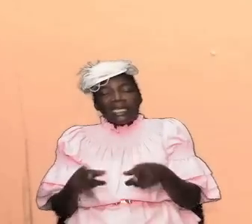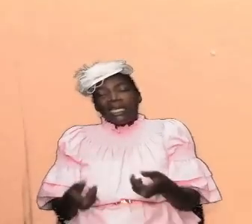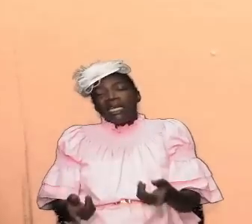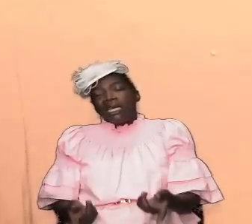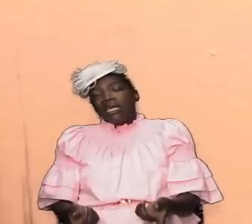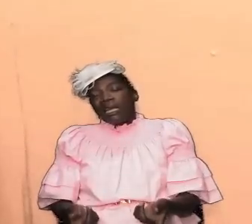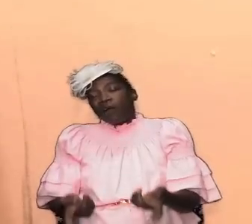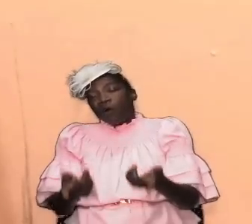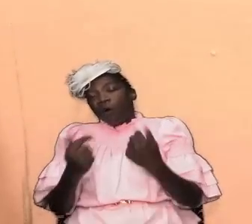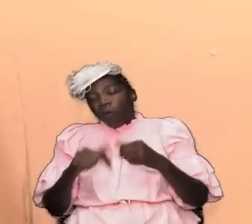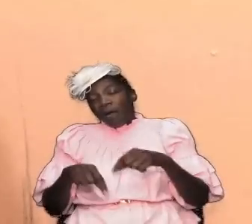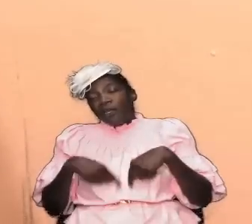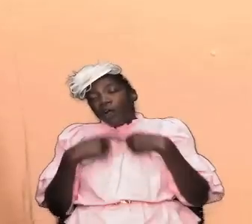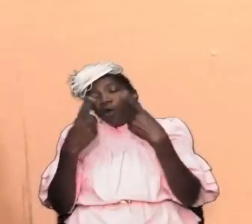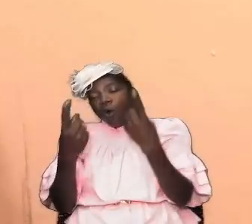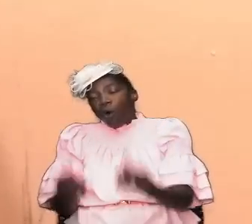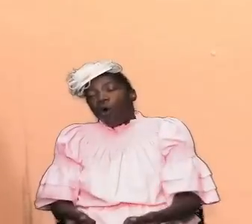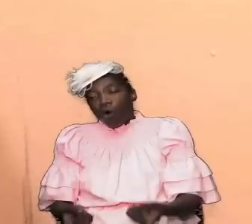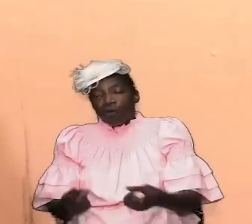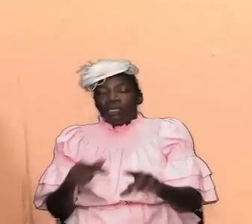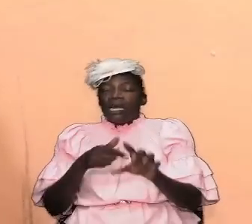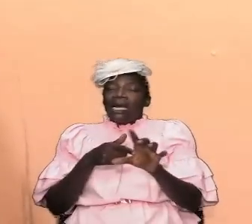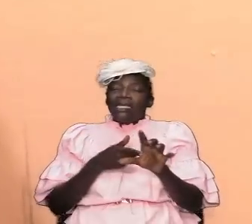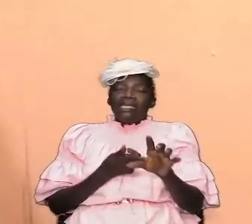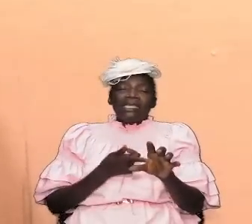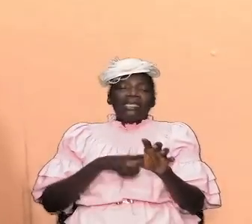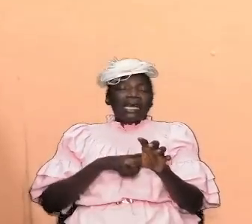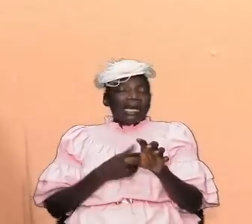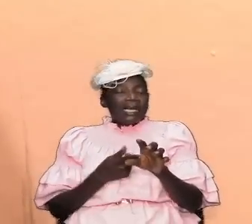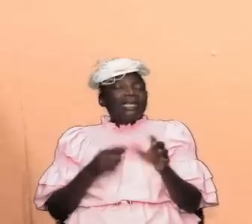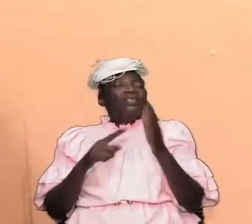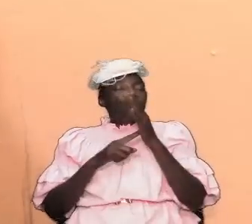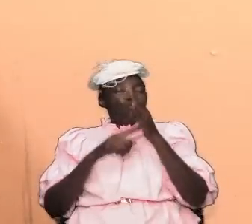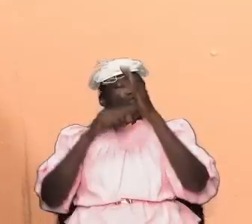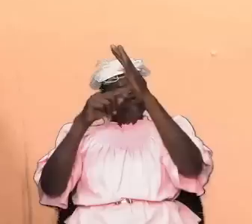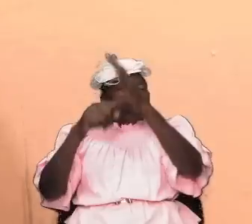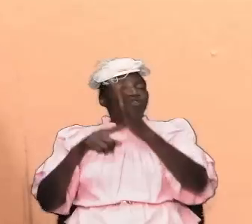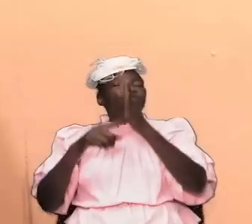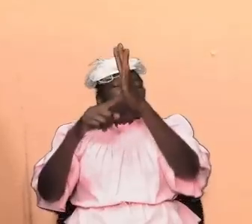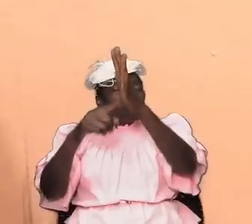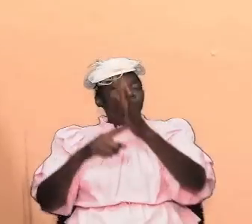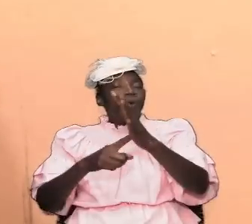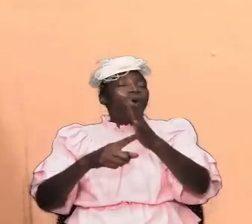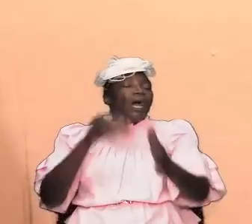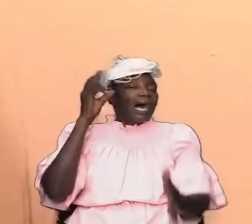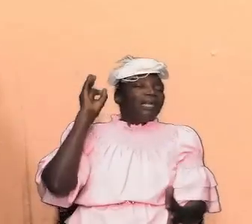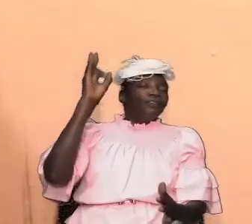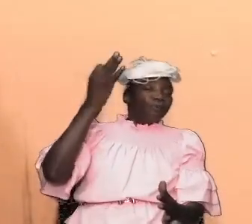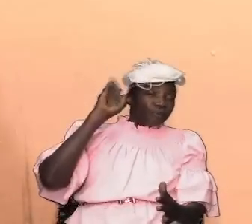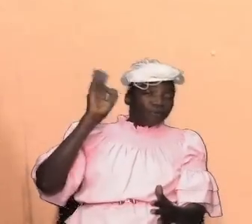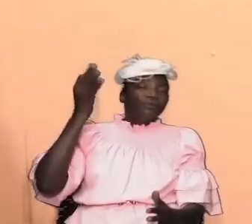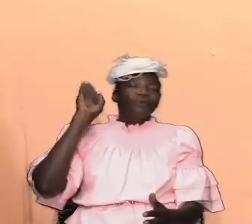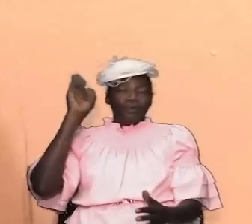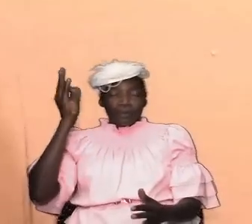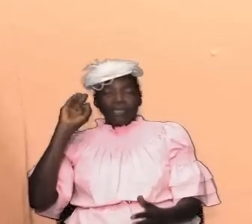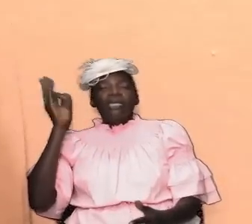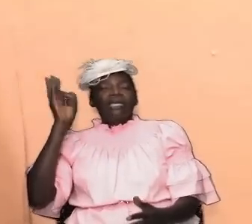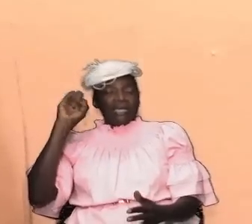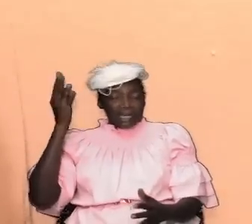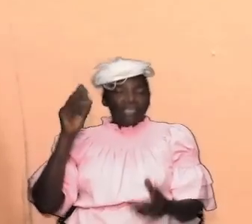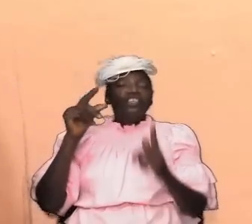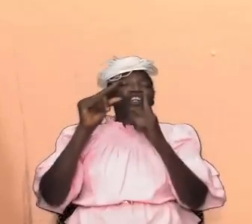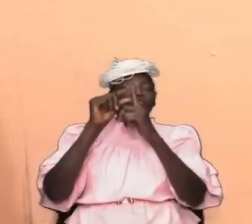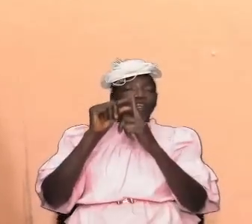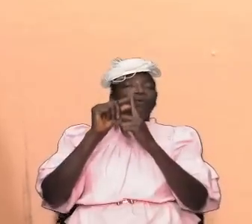out to the outside and they started to manifest and they started to preach and they started to declare the